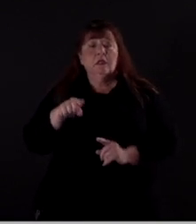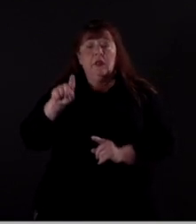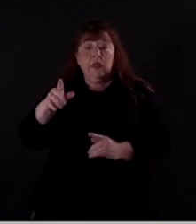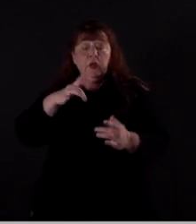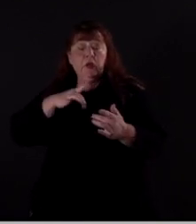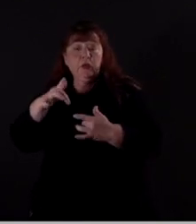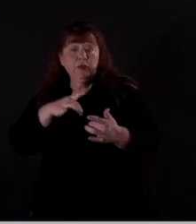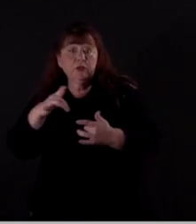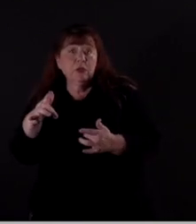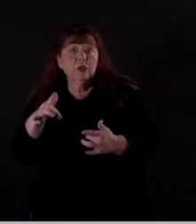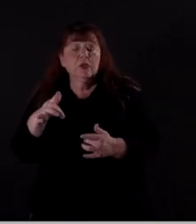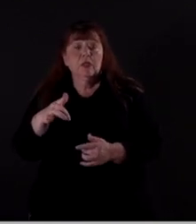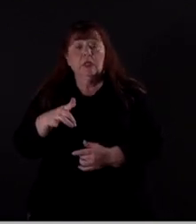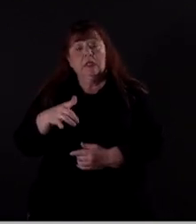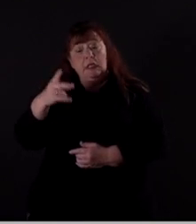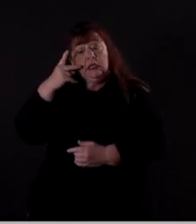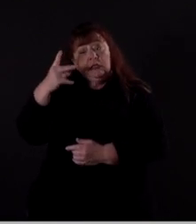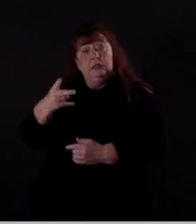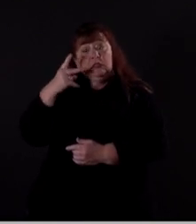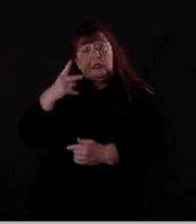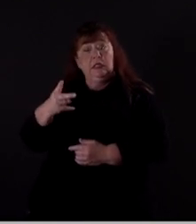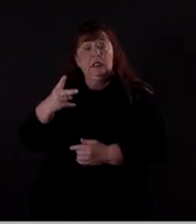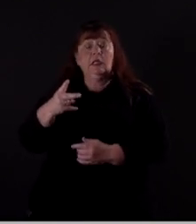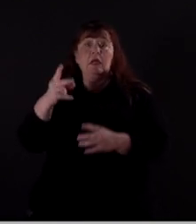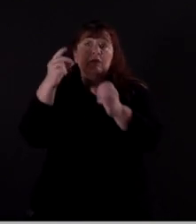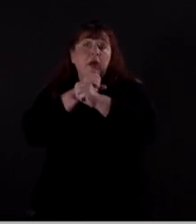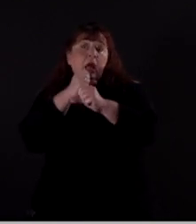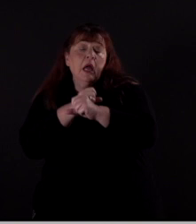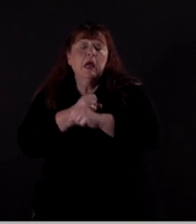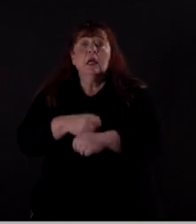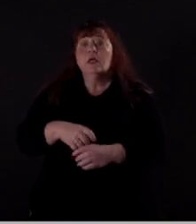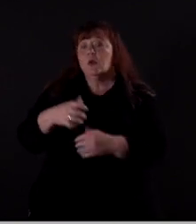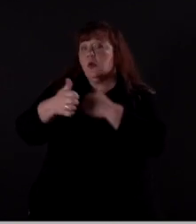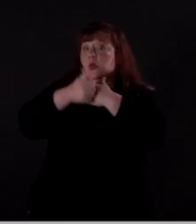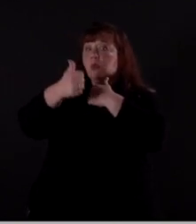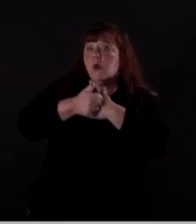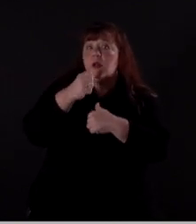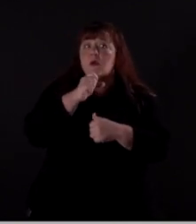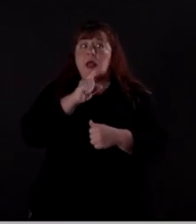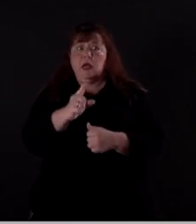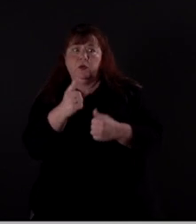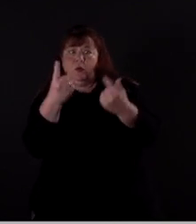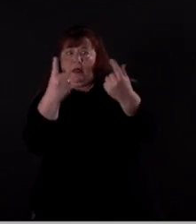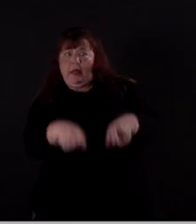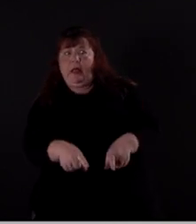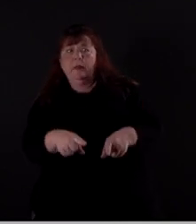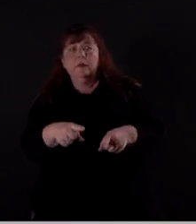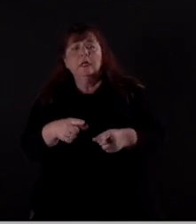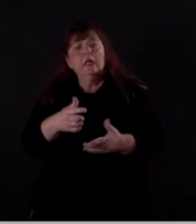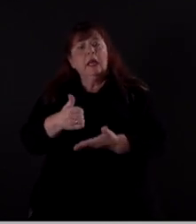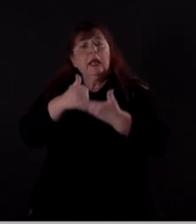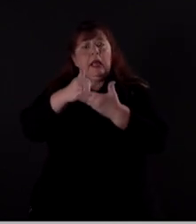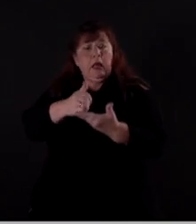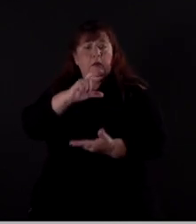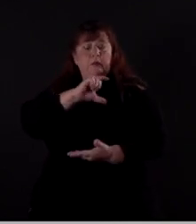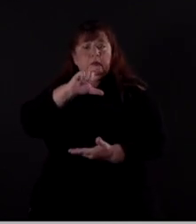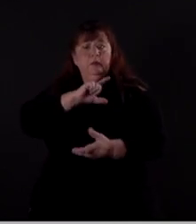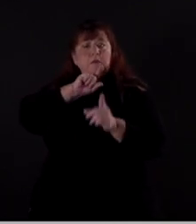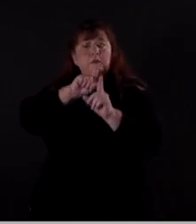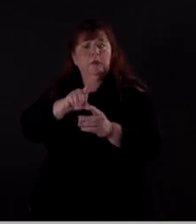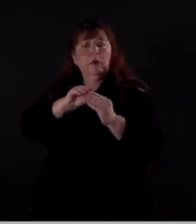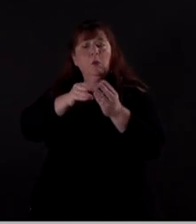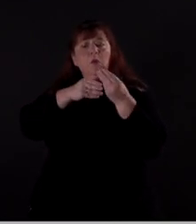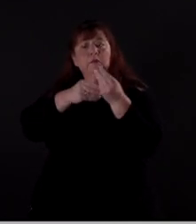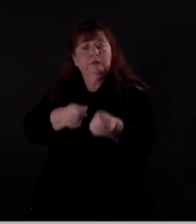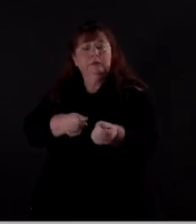concern and us being able to see either a fight or a threat or the actual incident really helps law enforcement in schools respond more